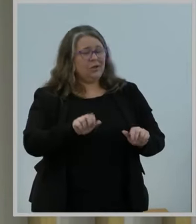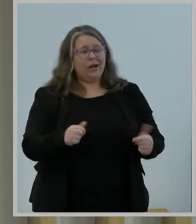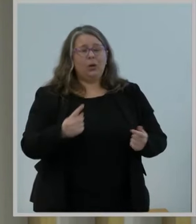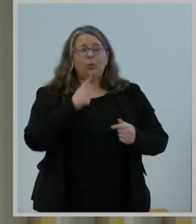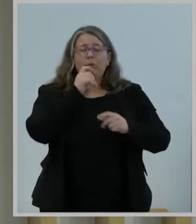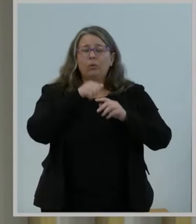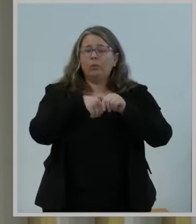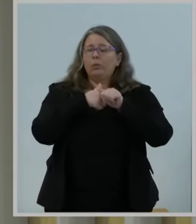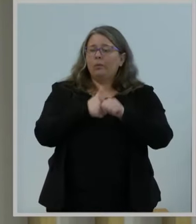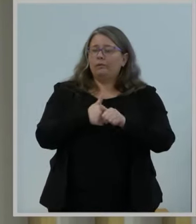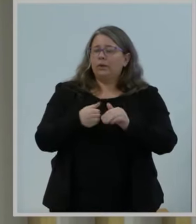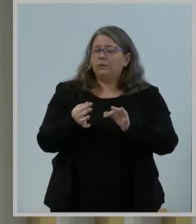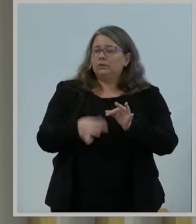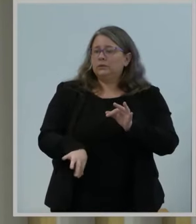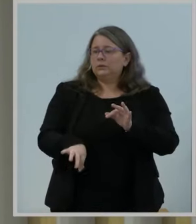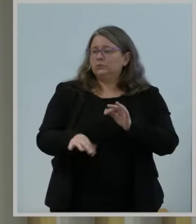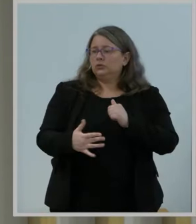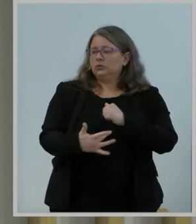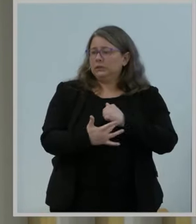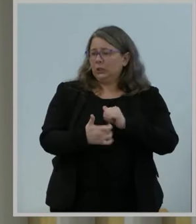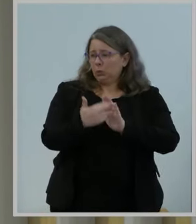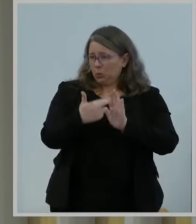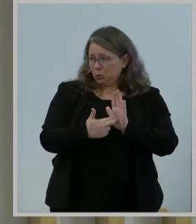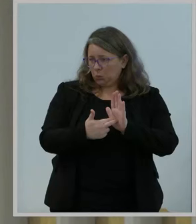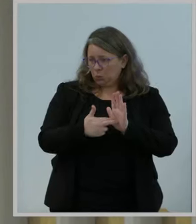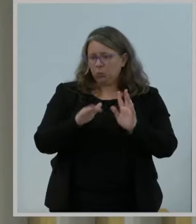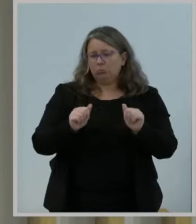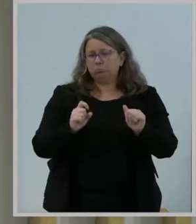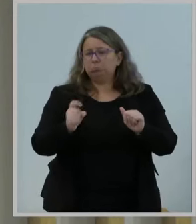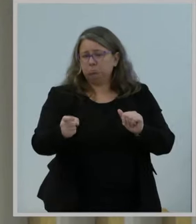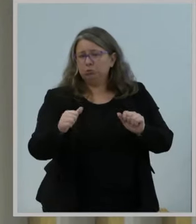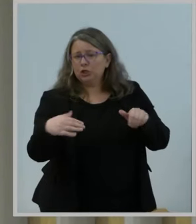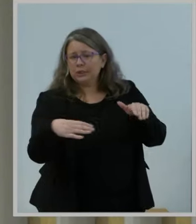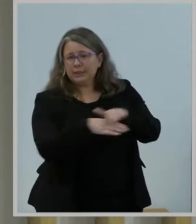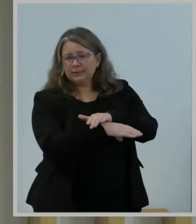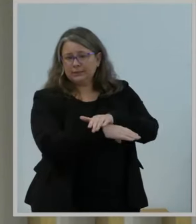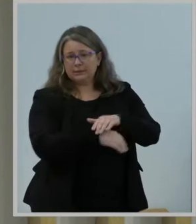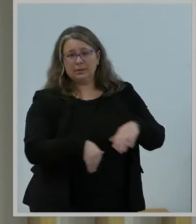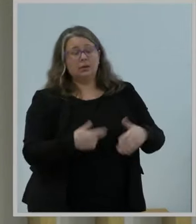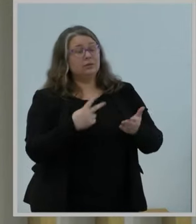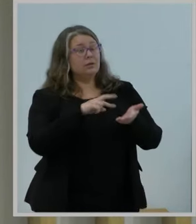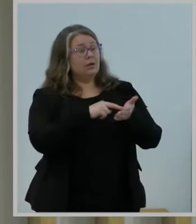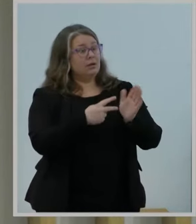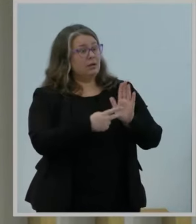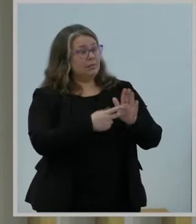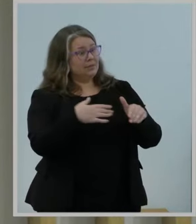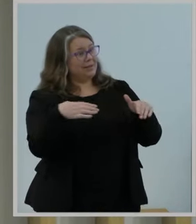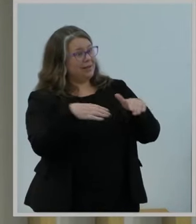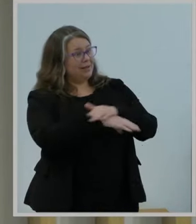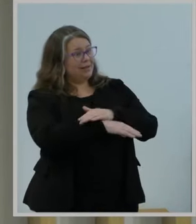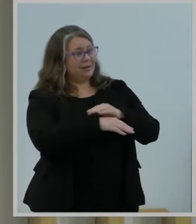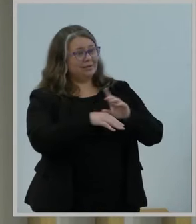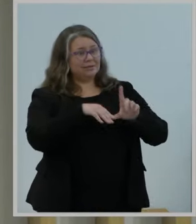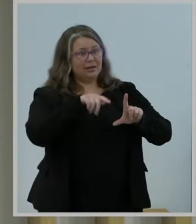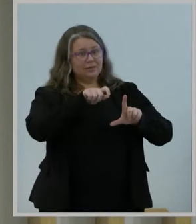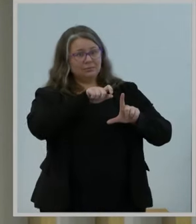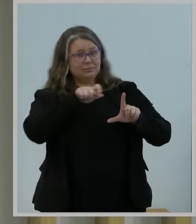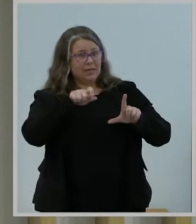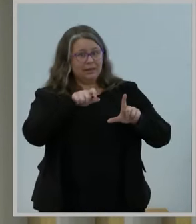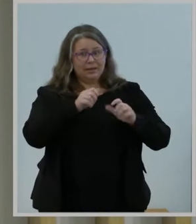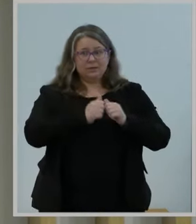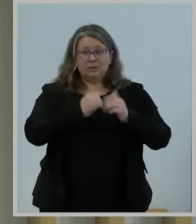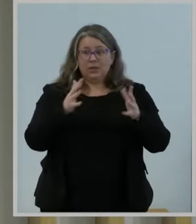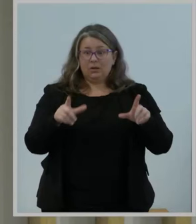What followed was revolutionary. We made it possible to access airwaves without licenses, to innovate without permission,